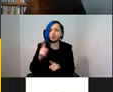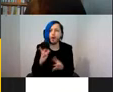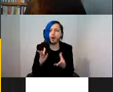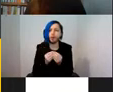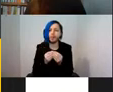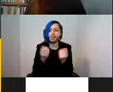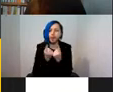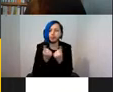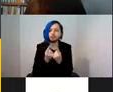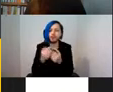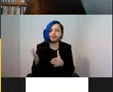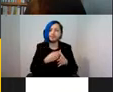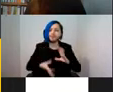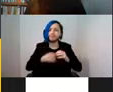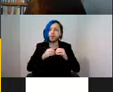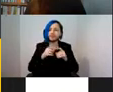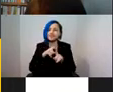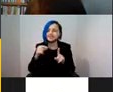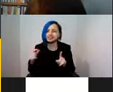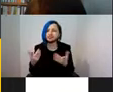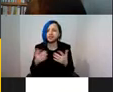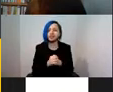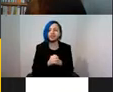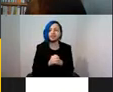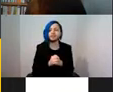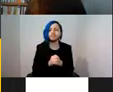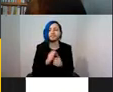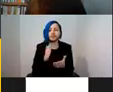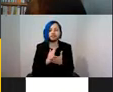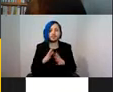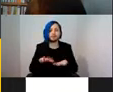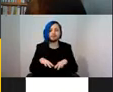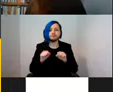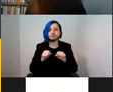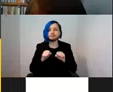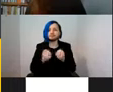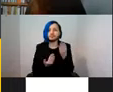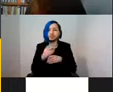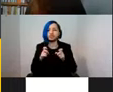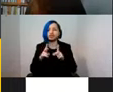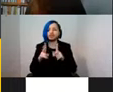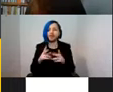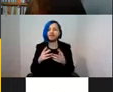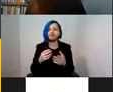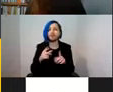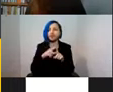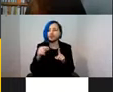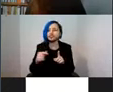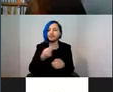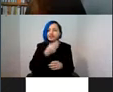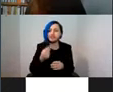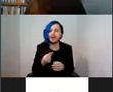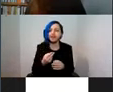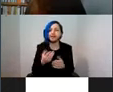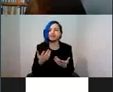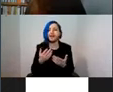pleased to be able to begin this new avenue for experimentation around digital design and for digital hybrid